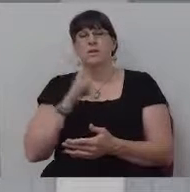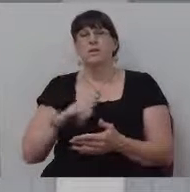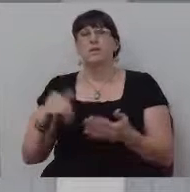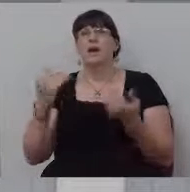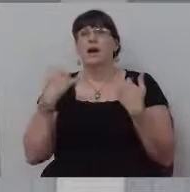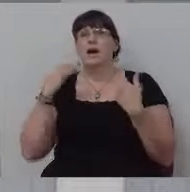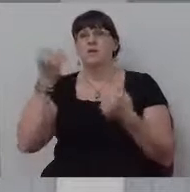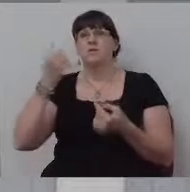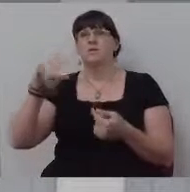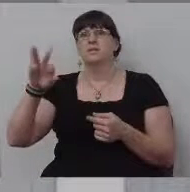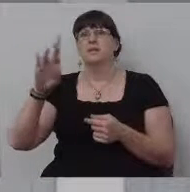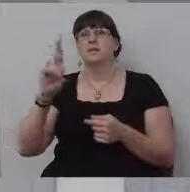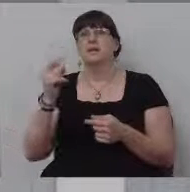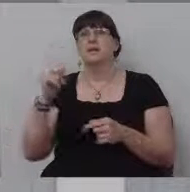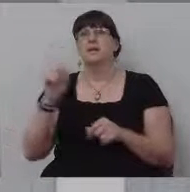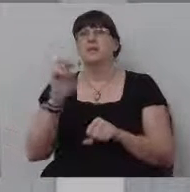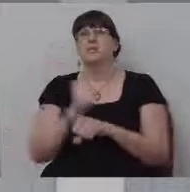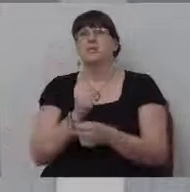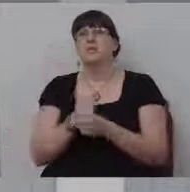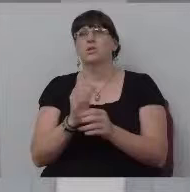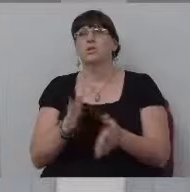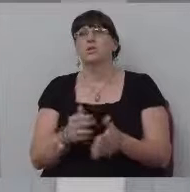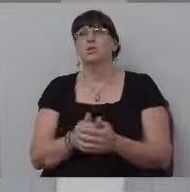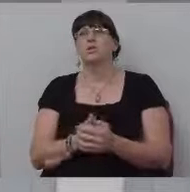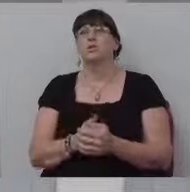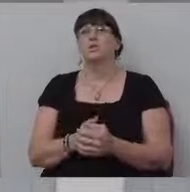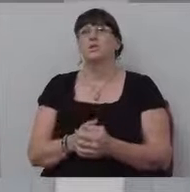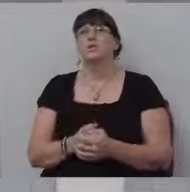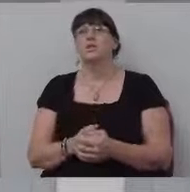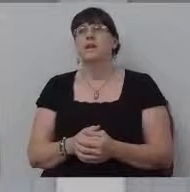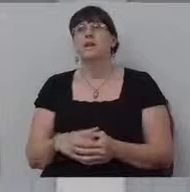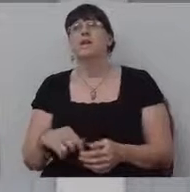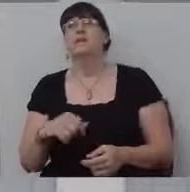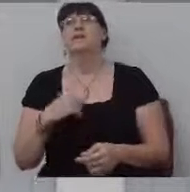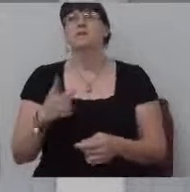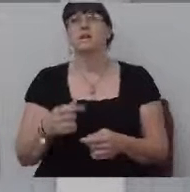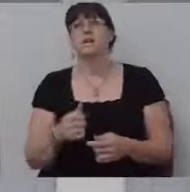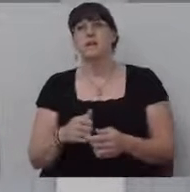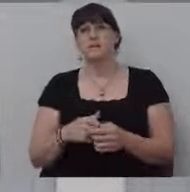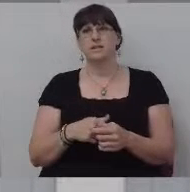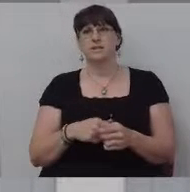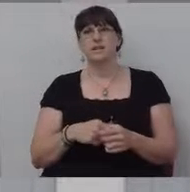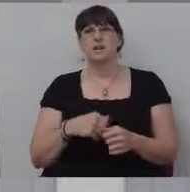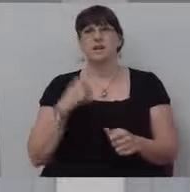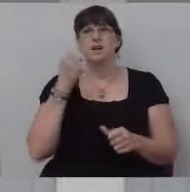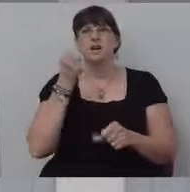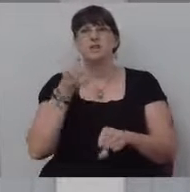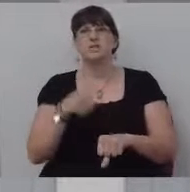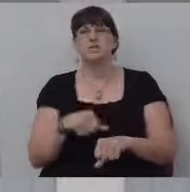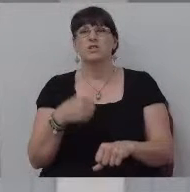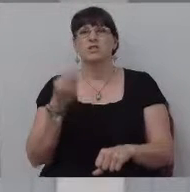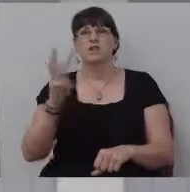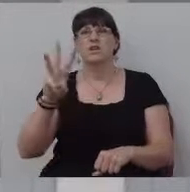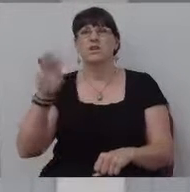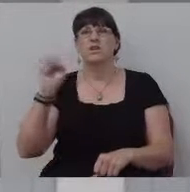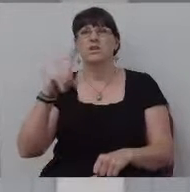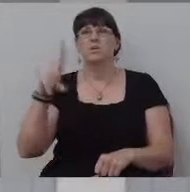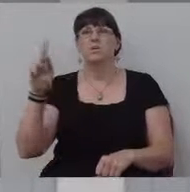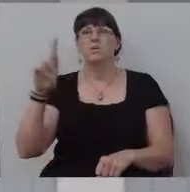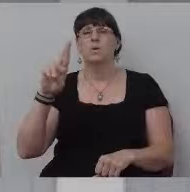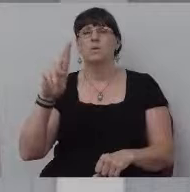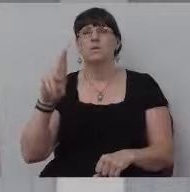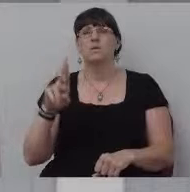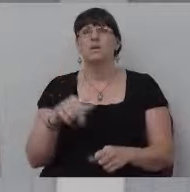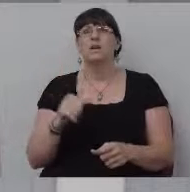a sort of iron worker, certified welder. And so he just would rub it in and say, you know what a certified welder is, don't you? That's somebody who can't weld dirty